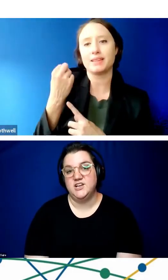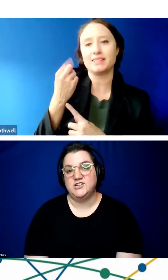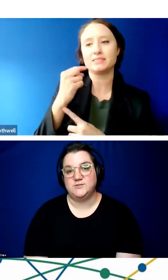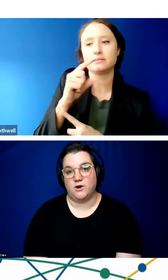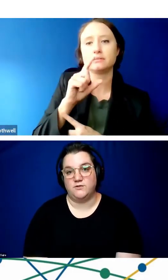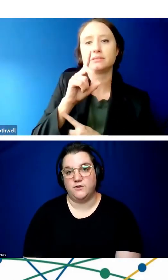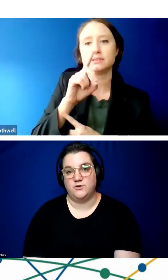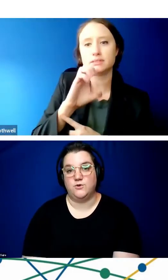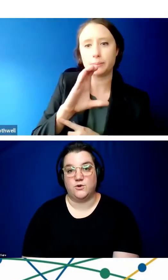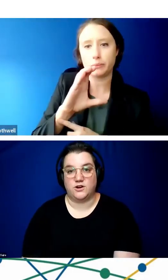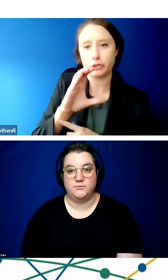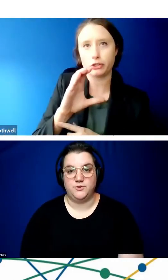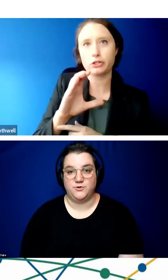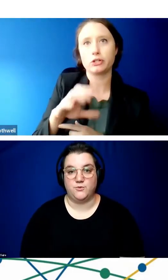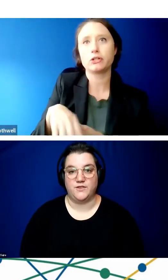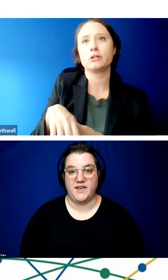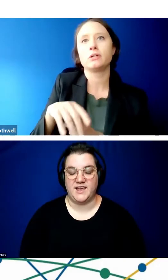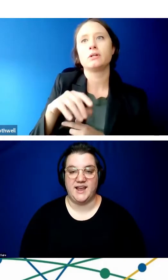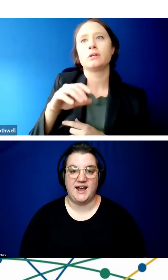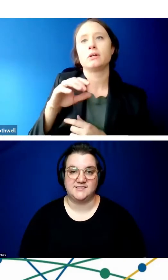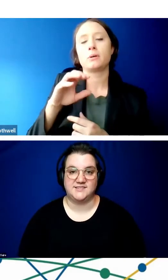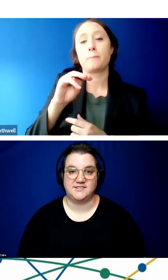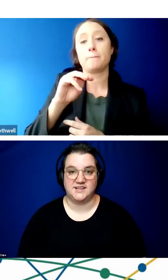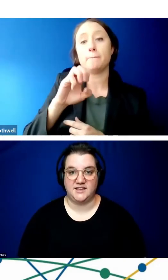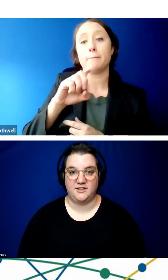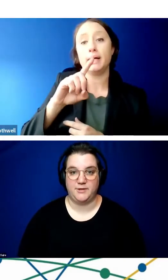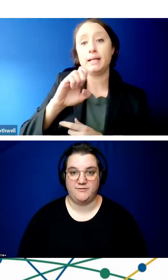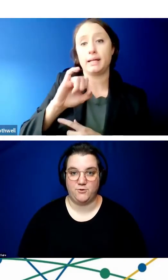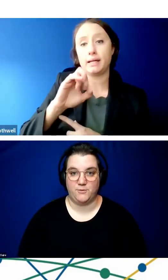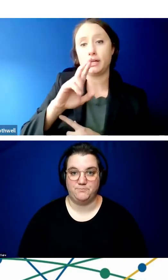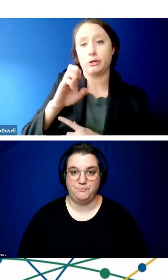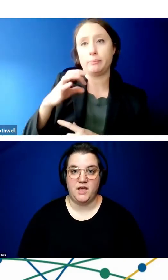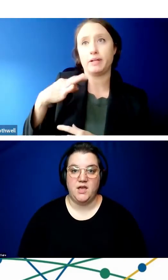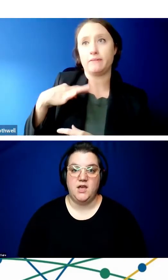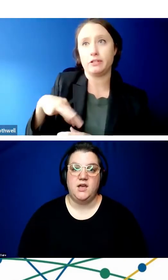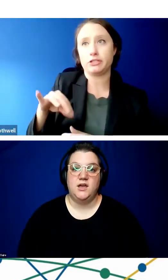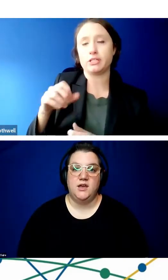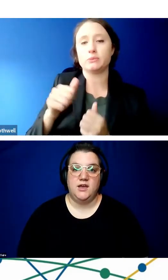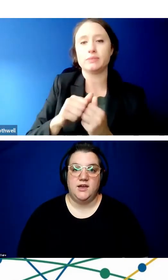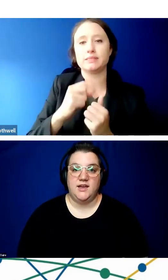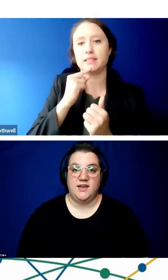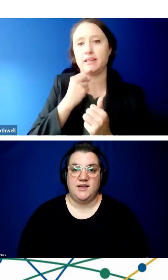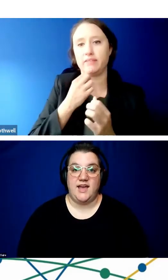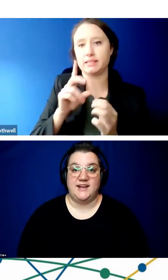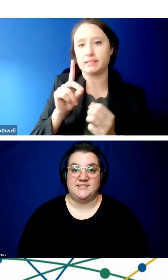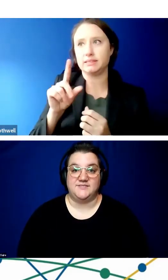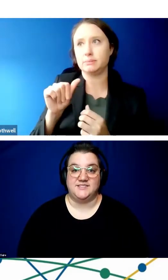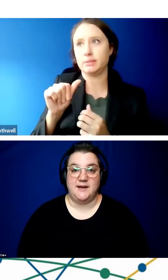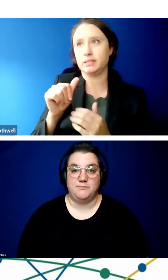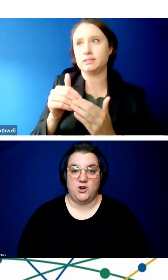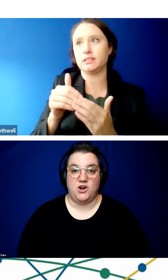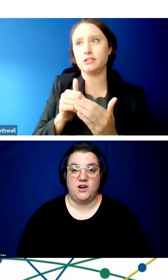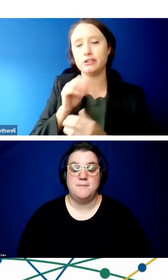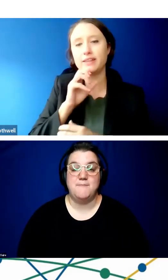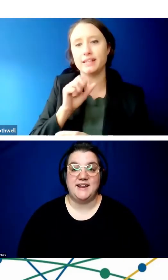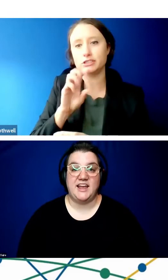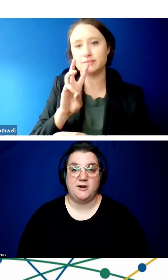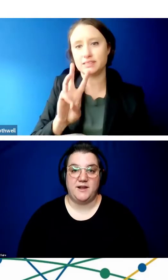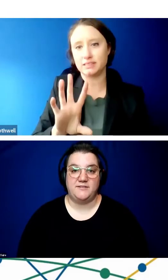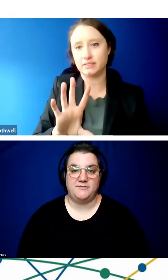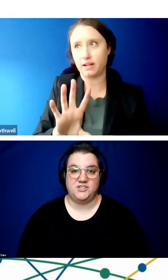tablet, smartphone or computer where they can access a telehealth platform. As of December,